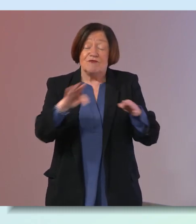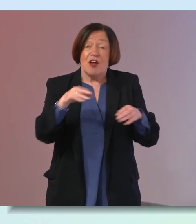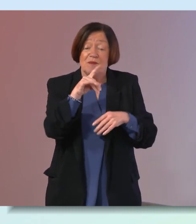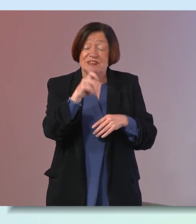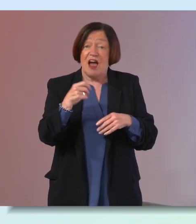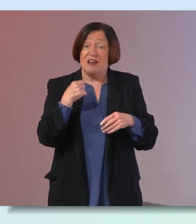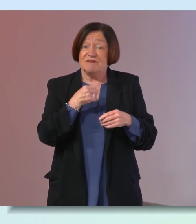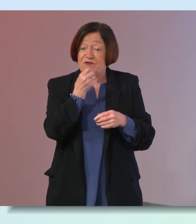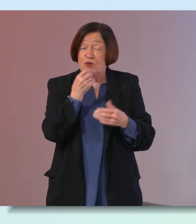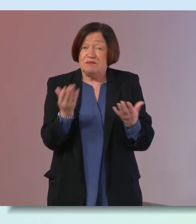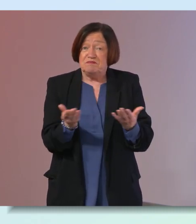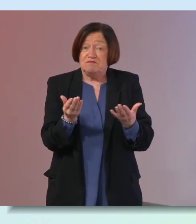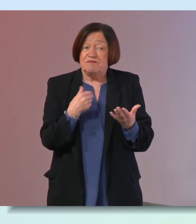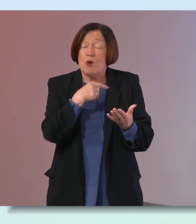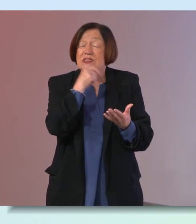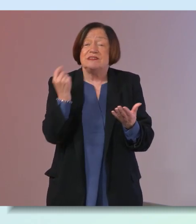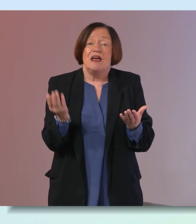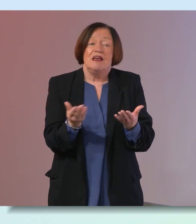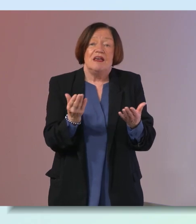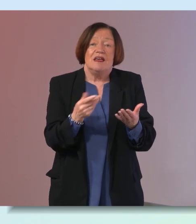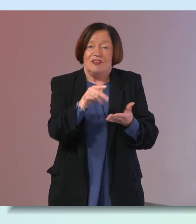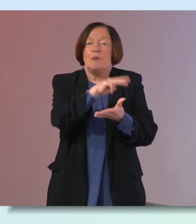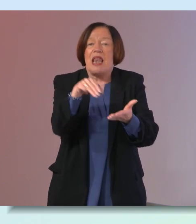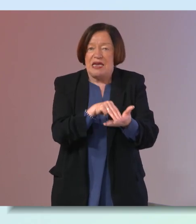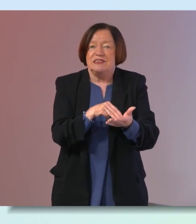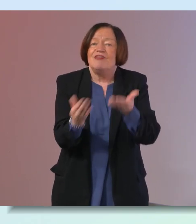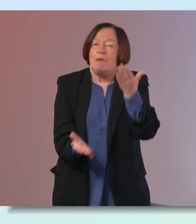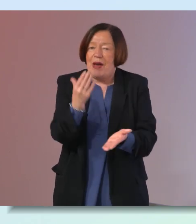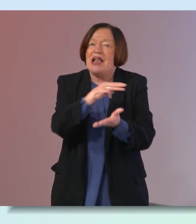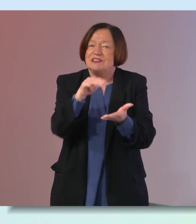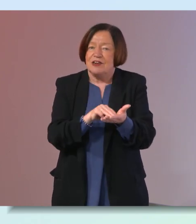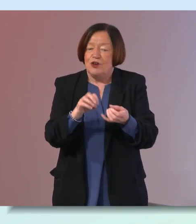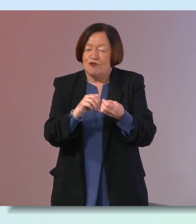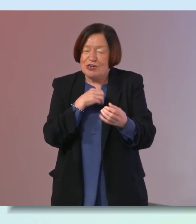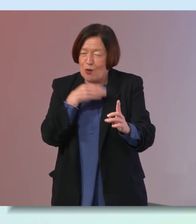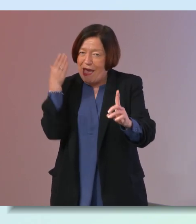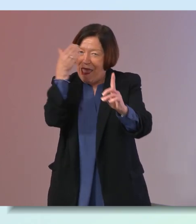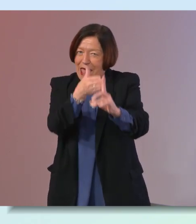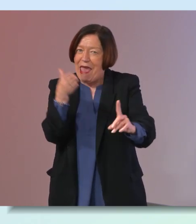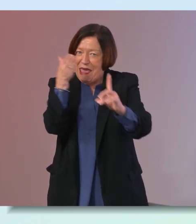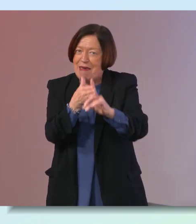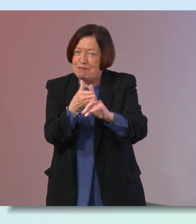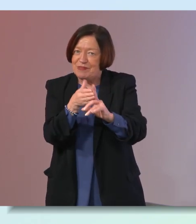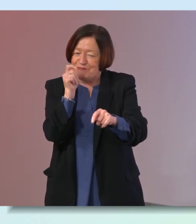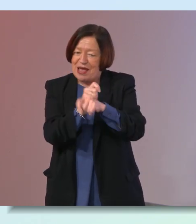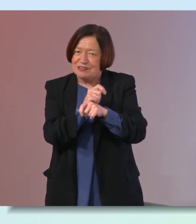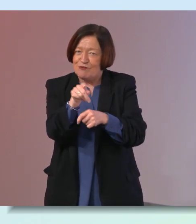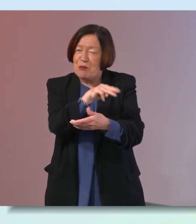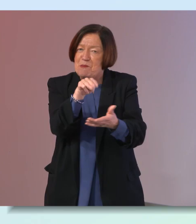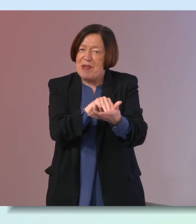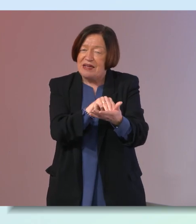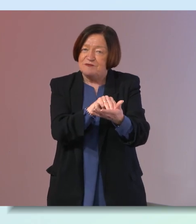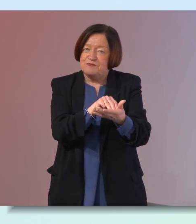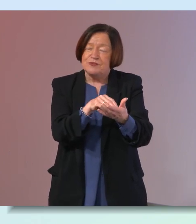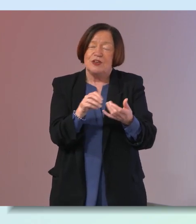point of view i would say that the plate you know the balance plate try to aim towards that where you can and try